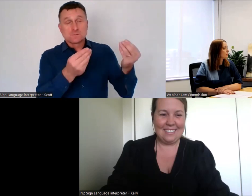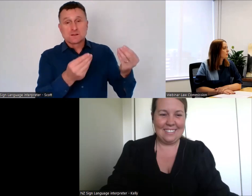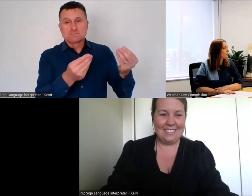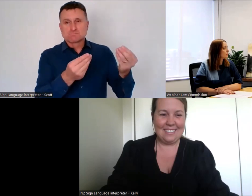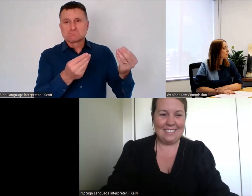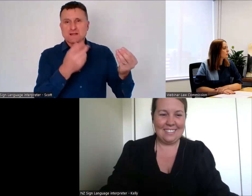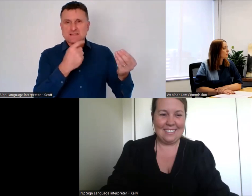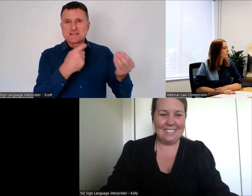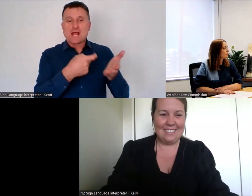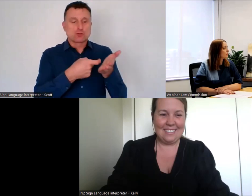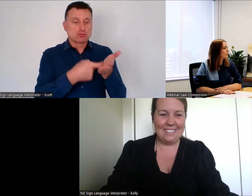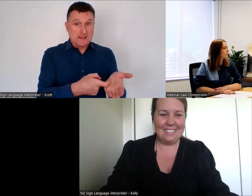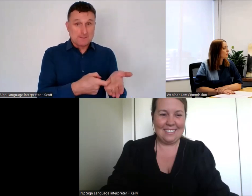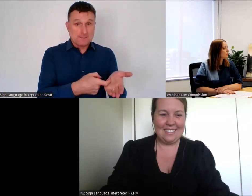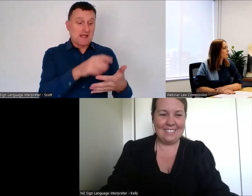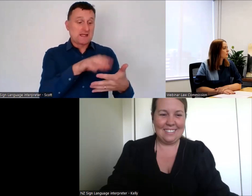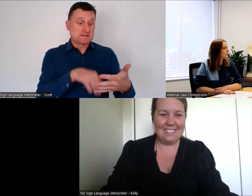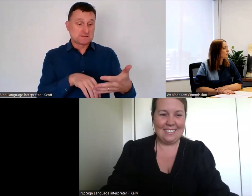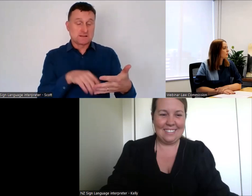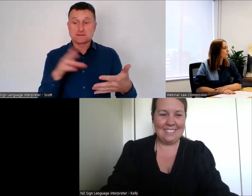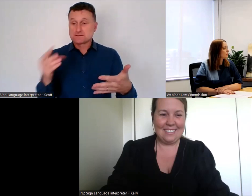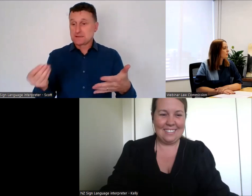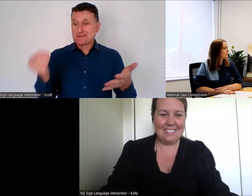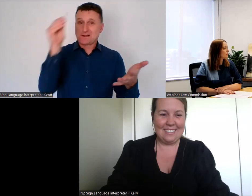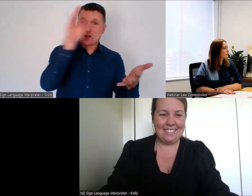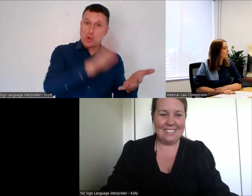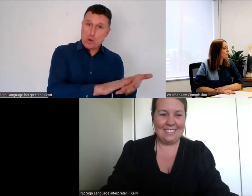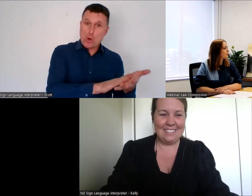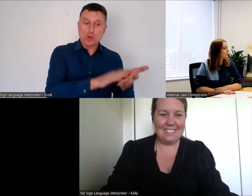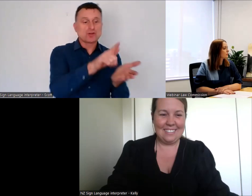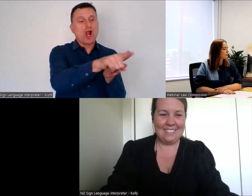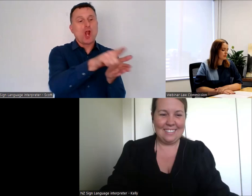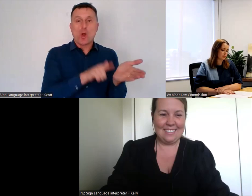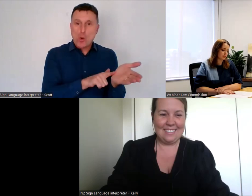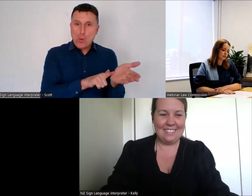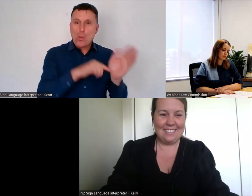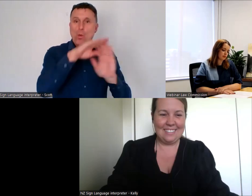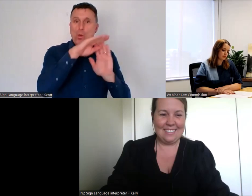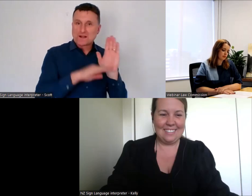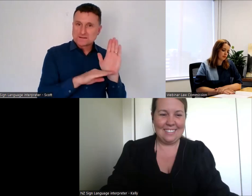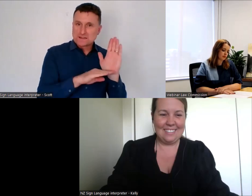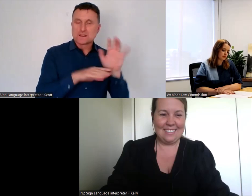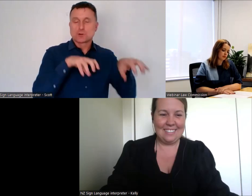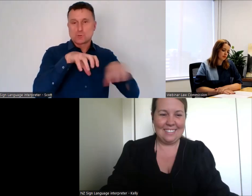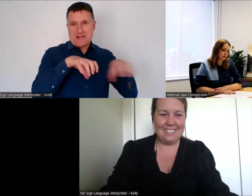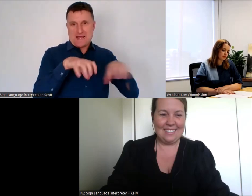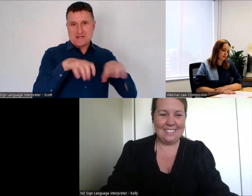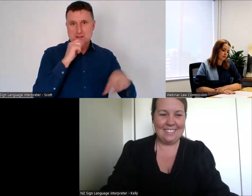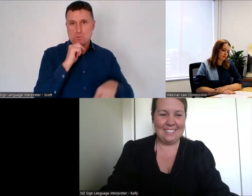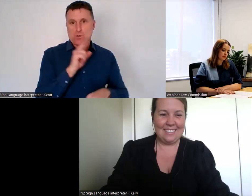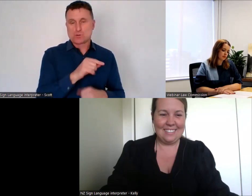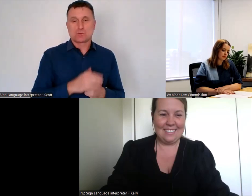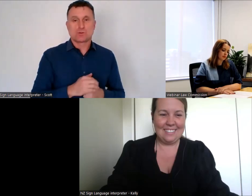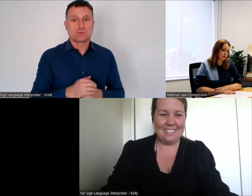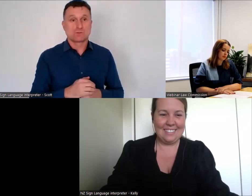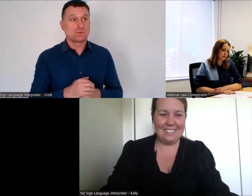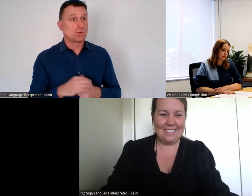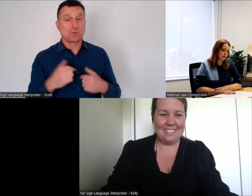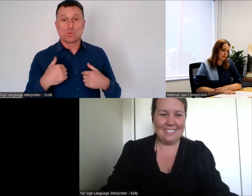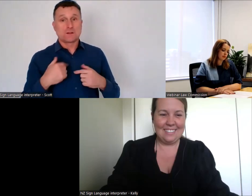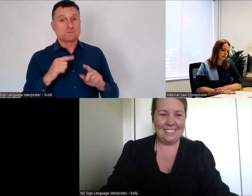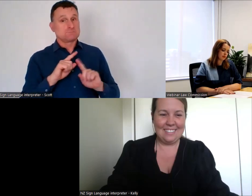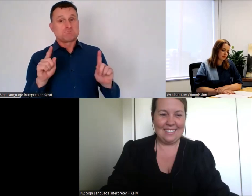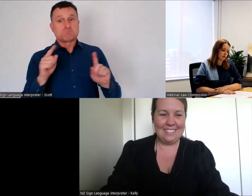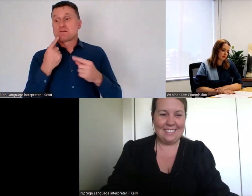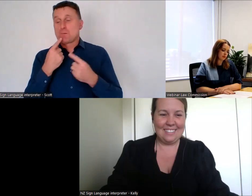whether it's going to be on the legislative agenda anytime soon. And we don't have a say in that our job is to